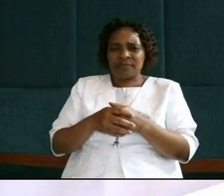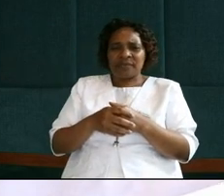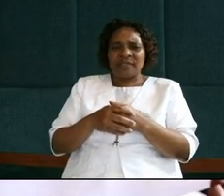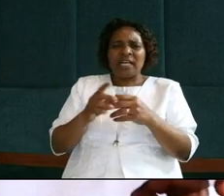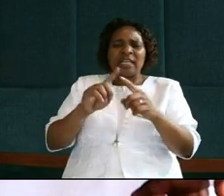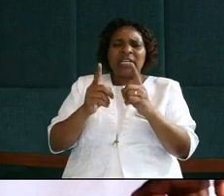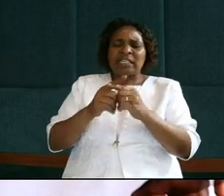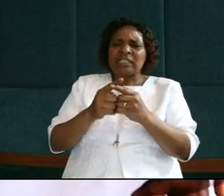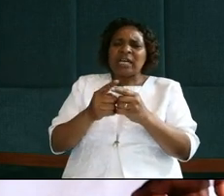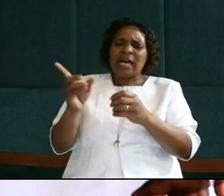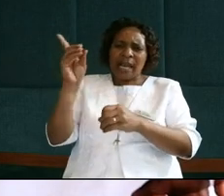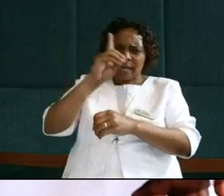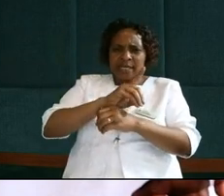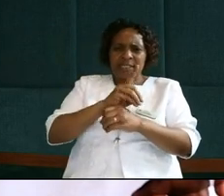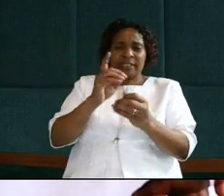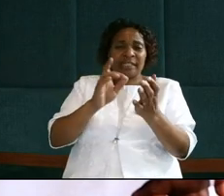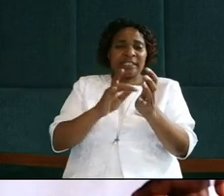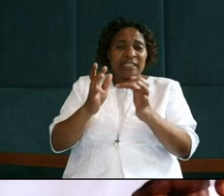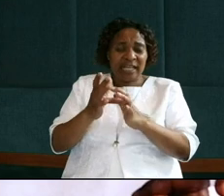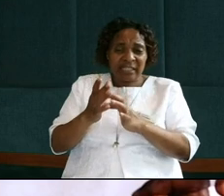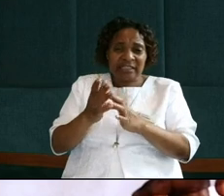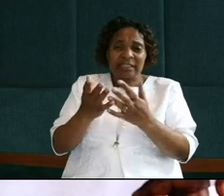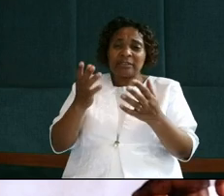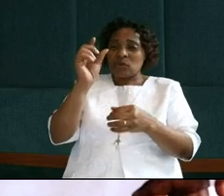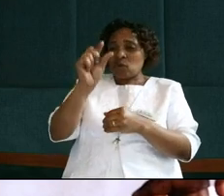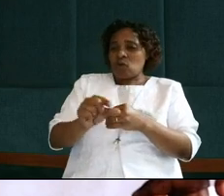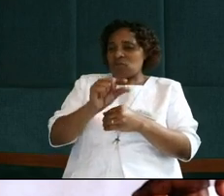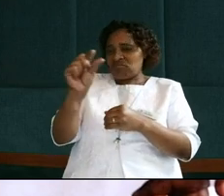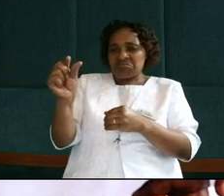And just a day away, Jesus will be on the cross.